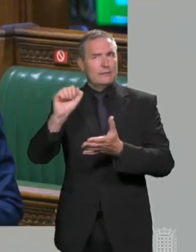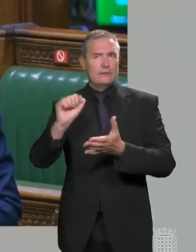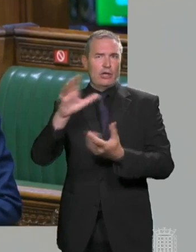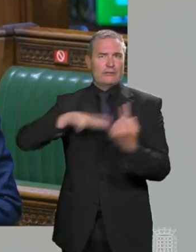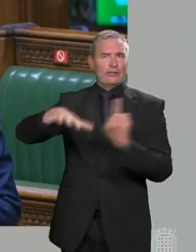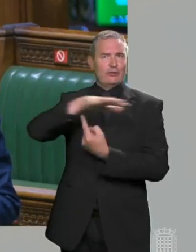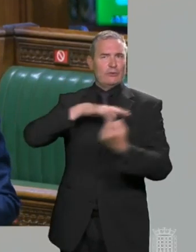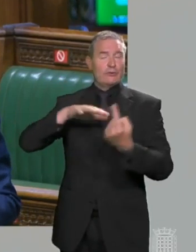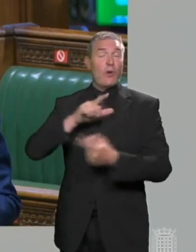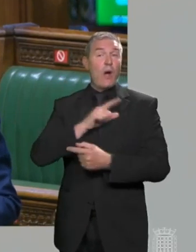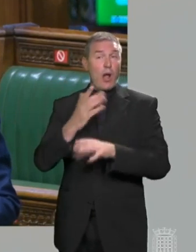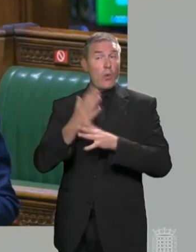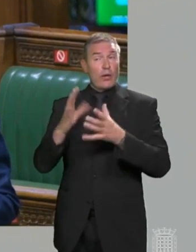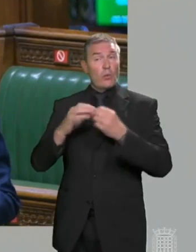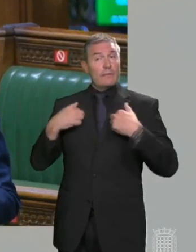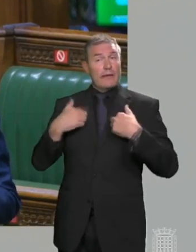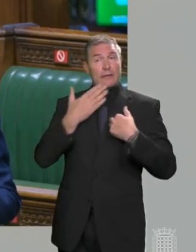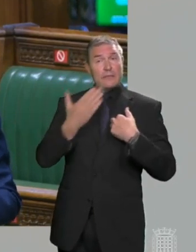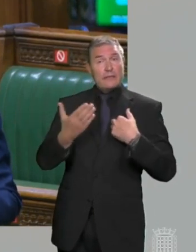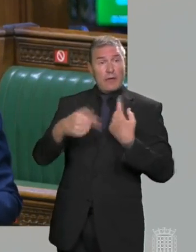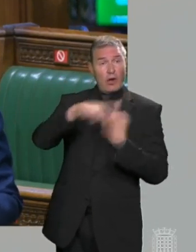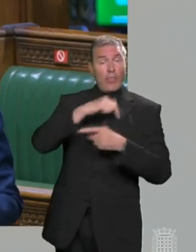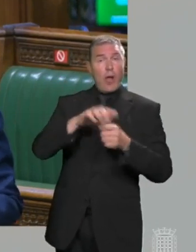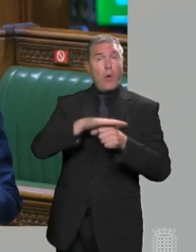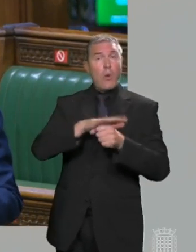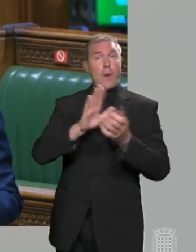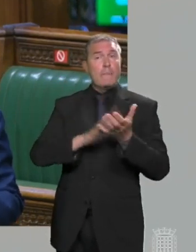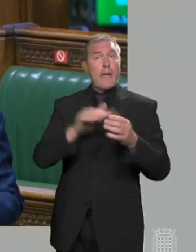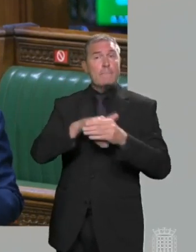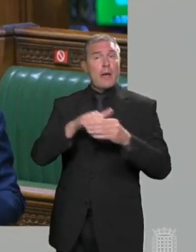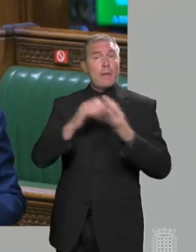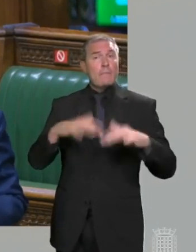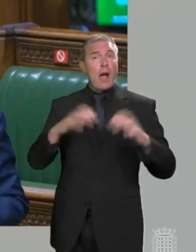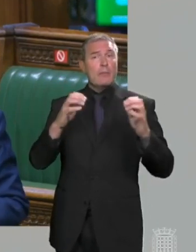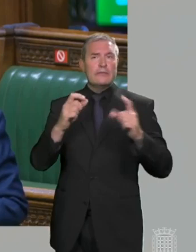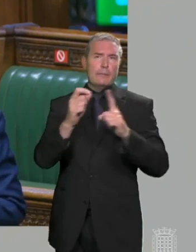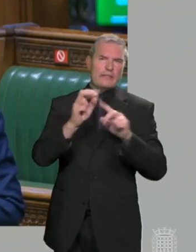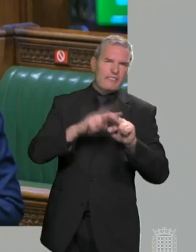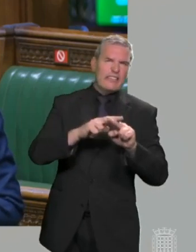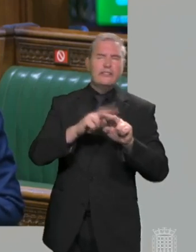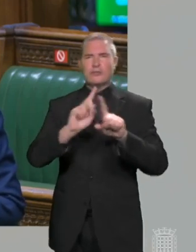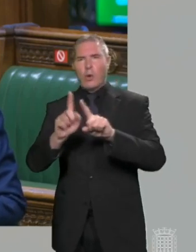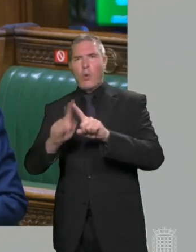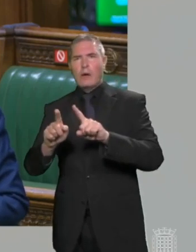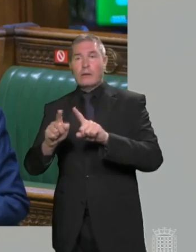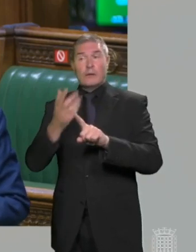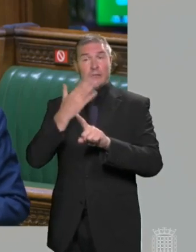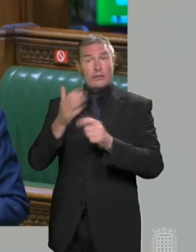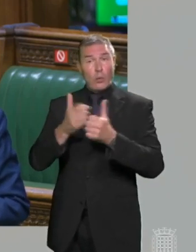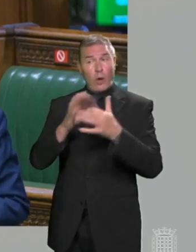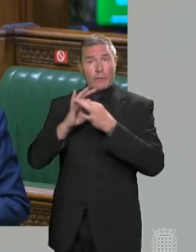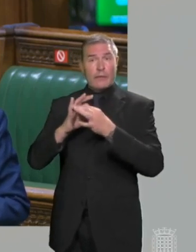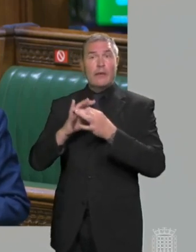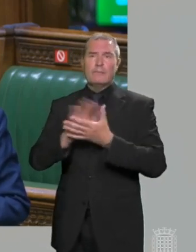commit to working with me and other local members of Parliament and potential future MPs like Peter Fleet in Chesham and Amsterdam to secure the